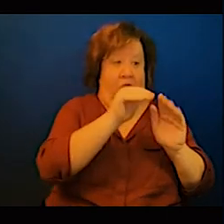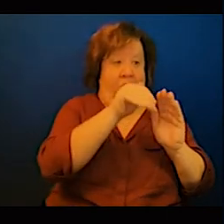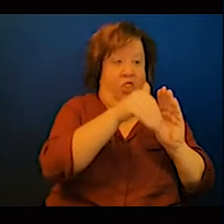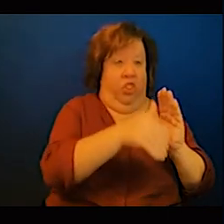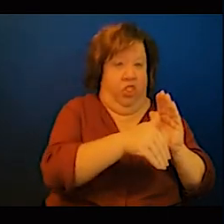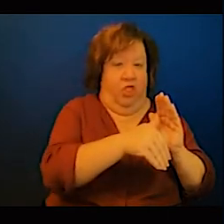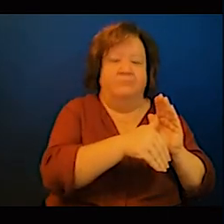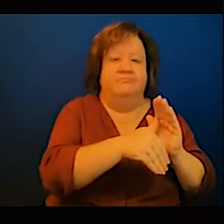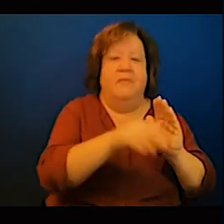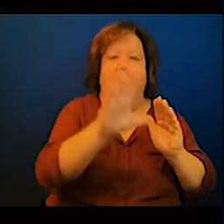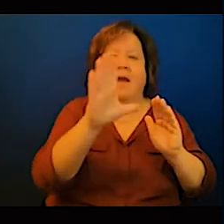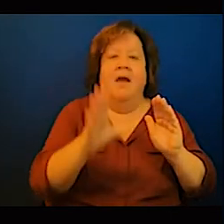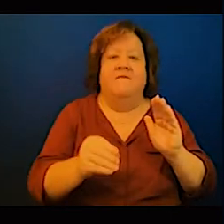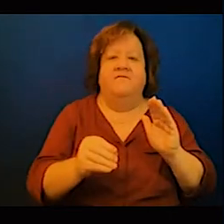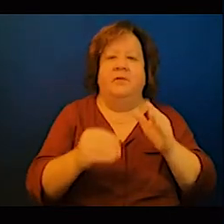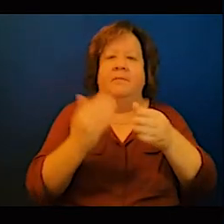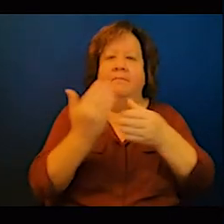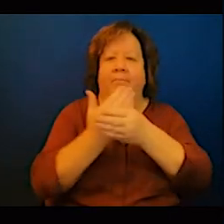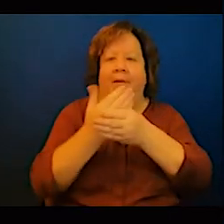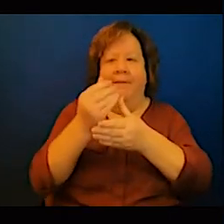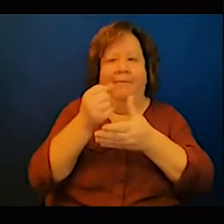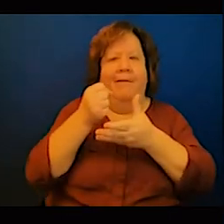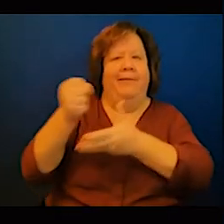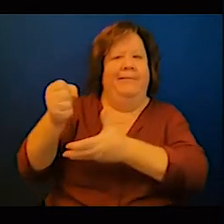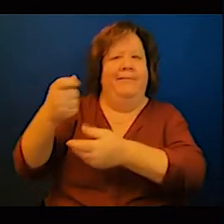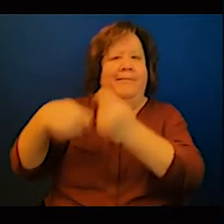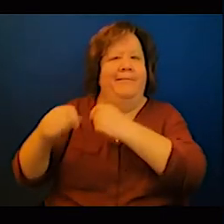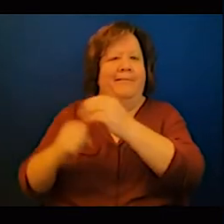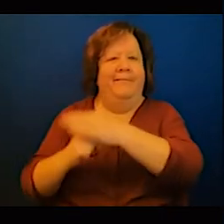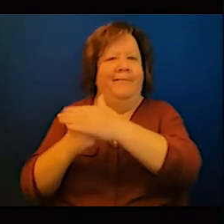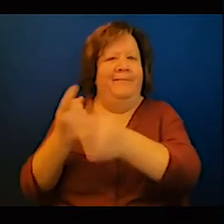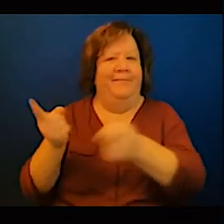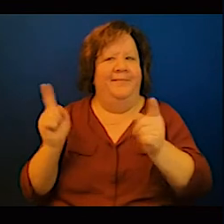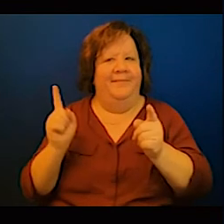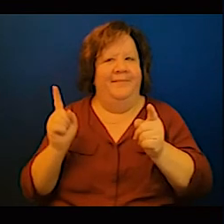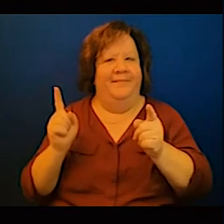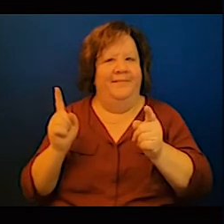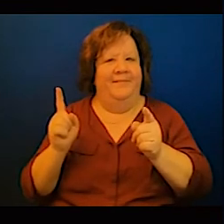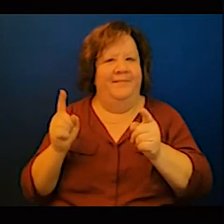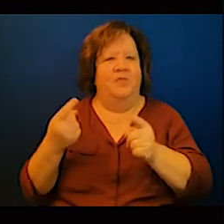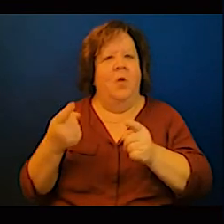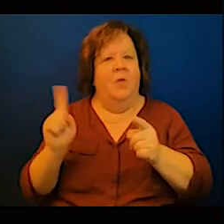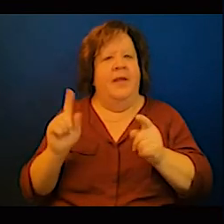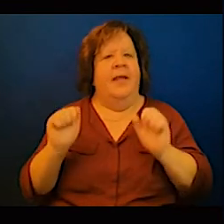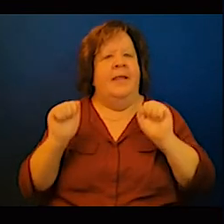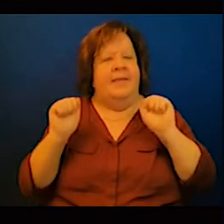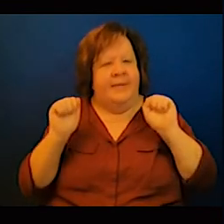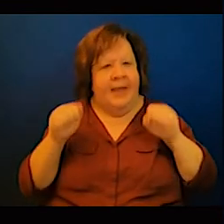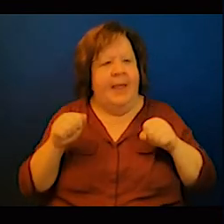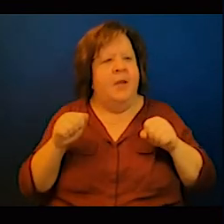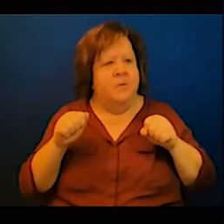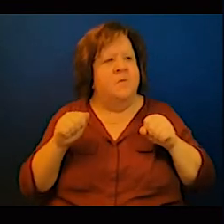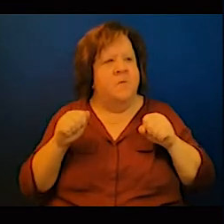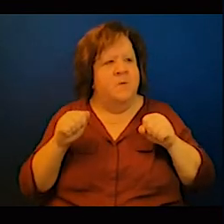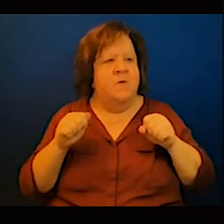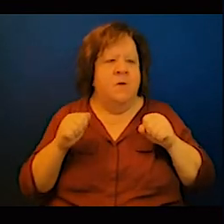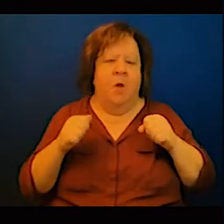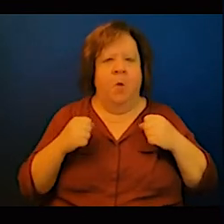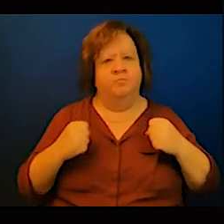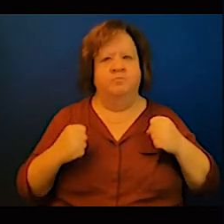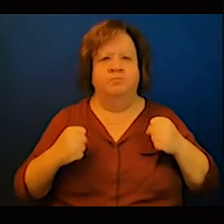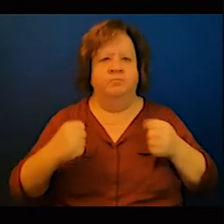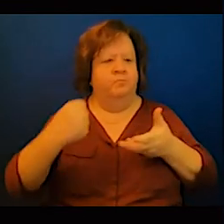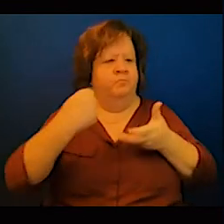energy specific risk apart from the sovereign risk so that was the idea that I wanted to share before